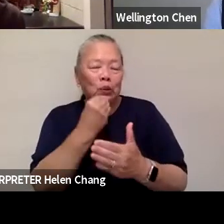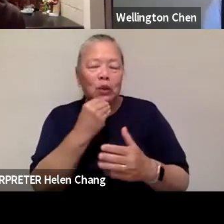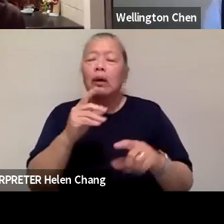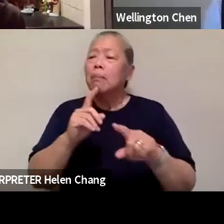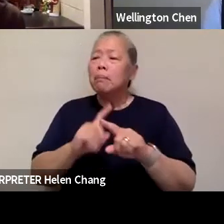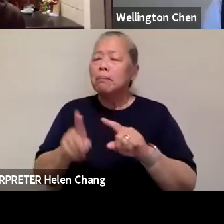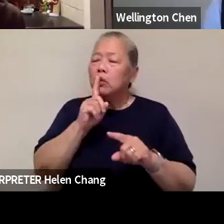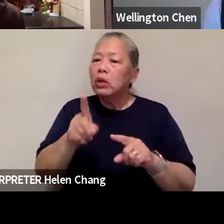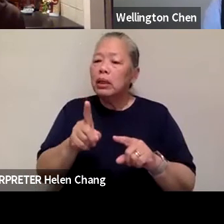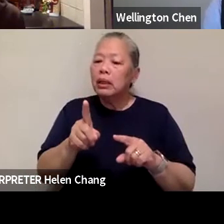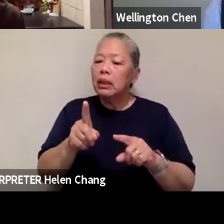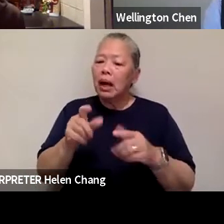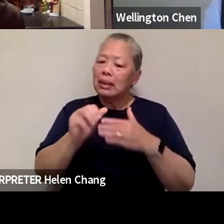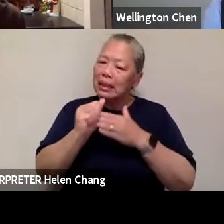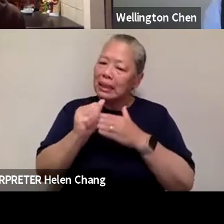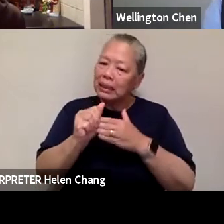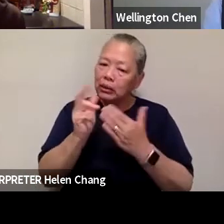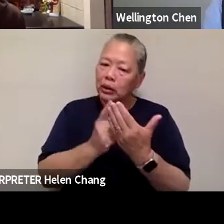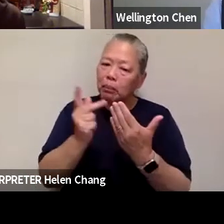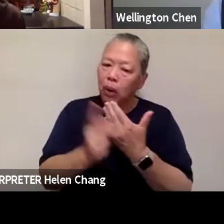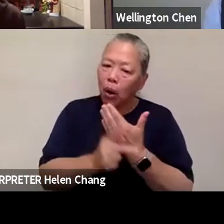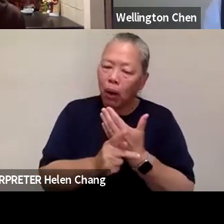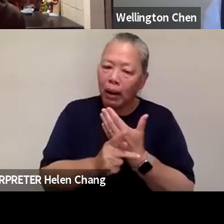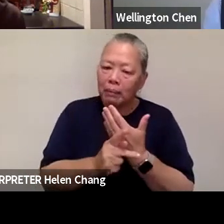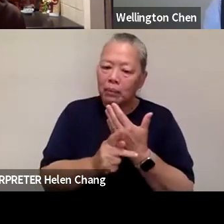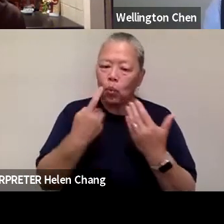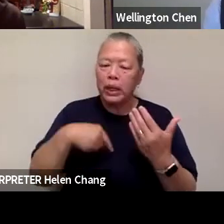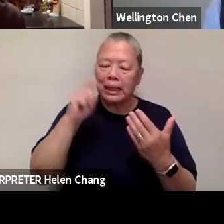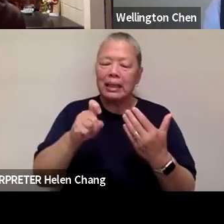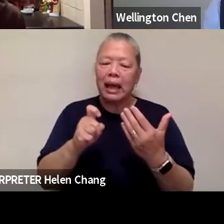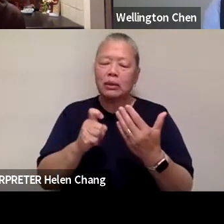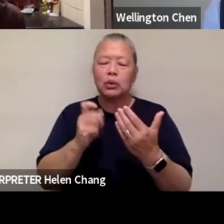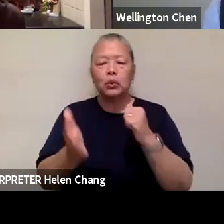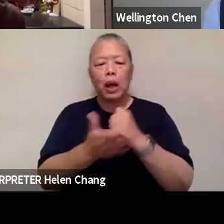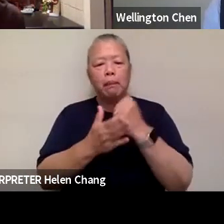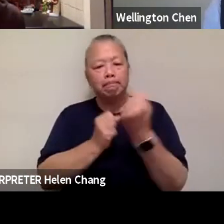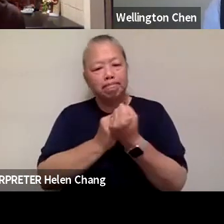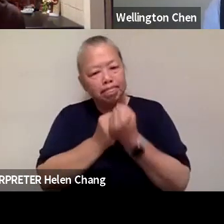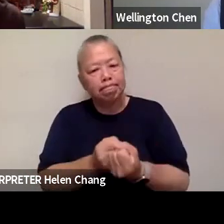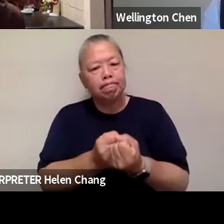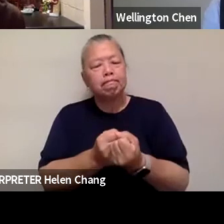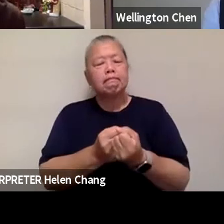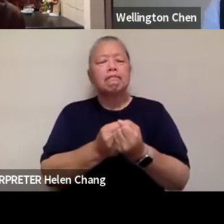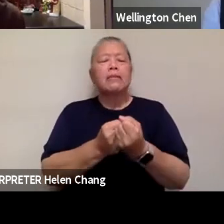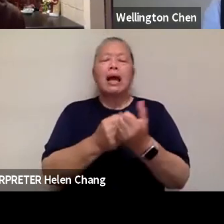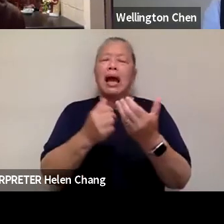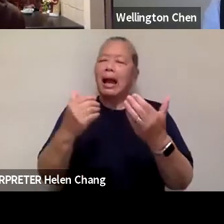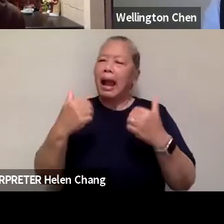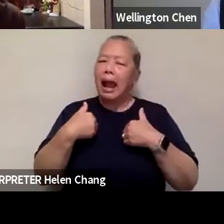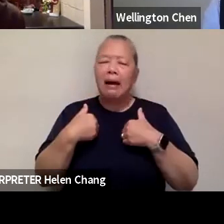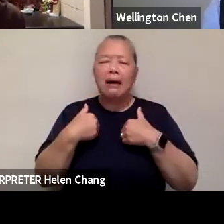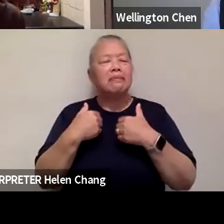of leadership program that can extend the lifeline. And I do believe that you need to extend the credit line, the liquidity,